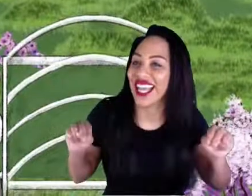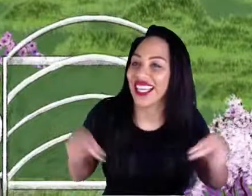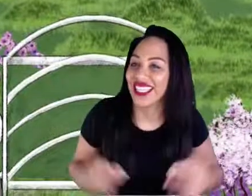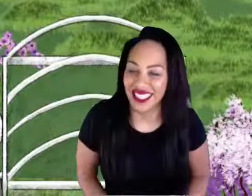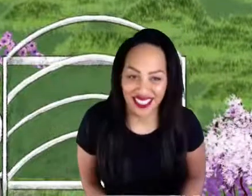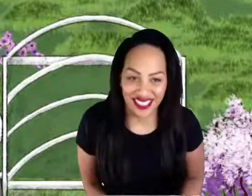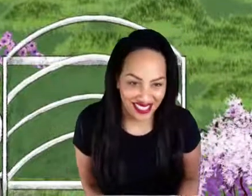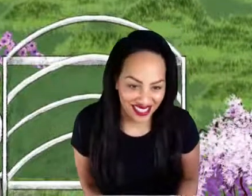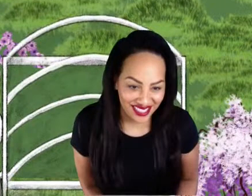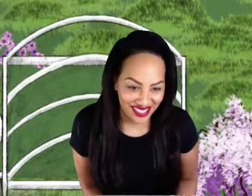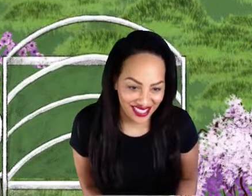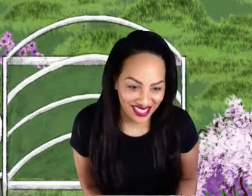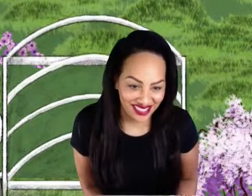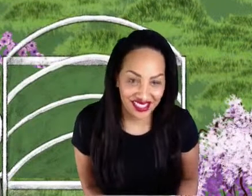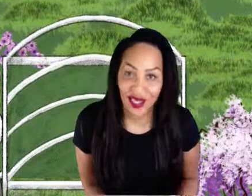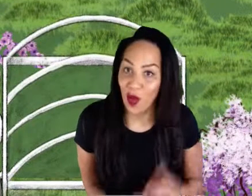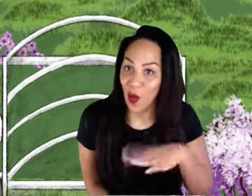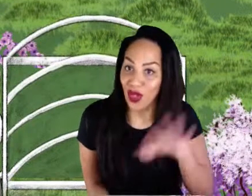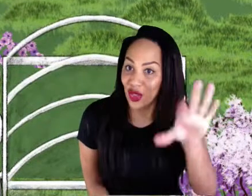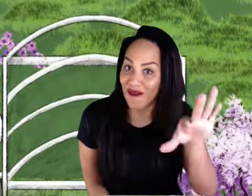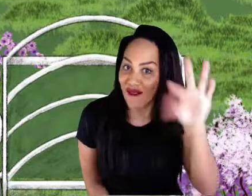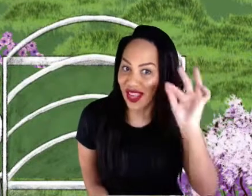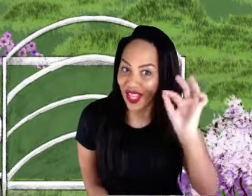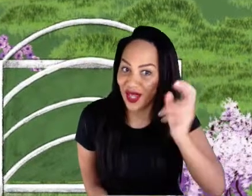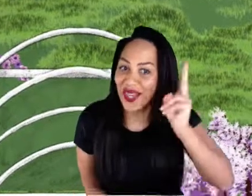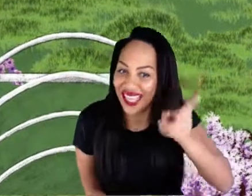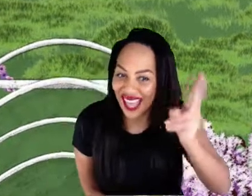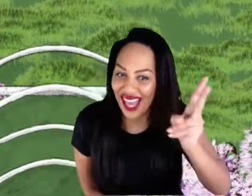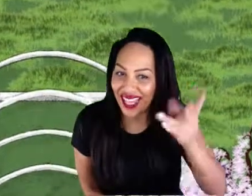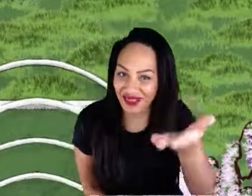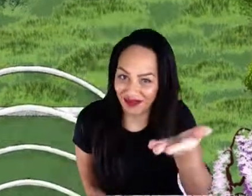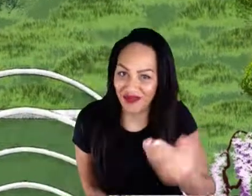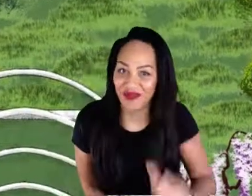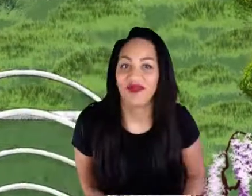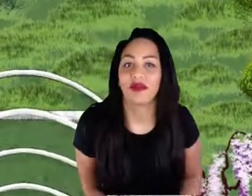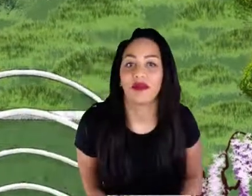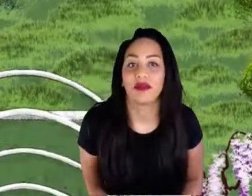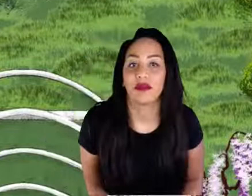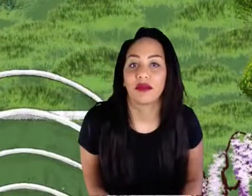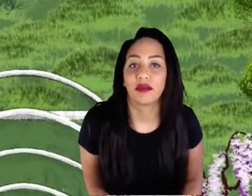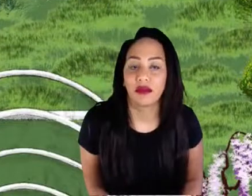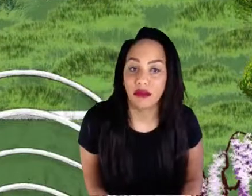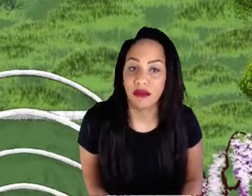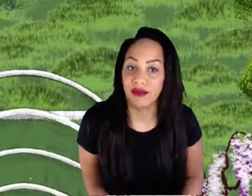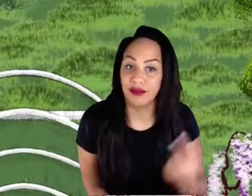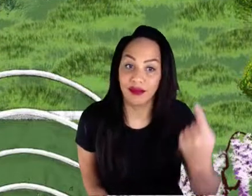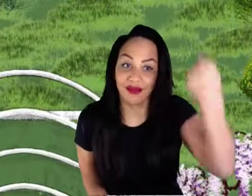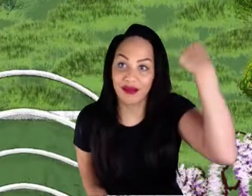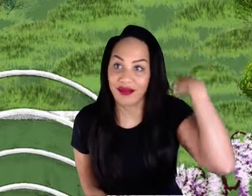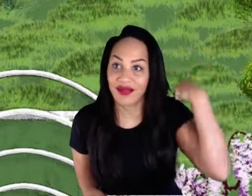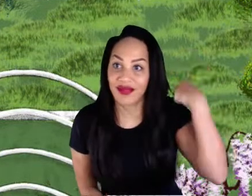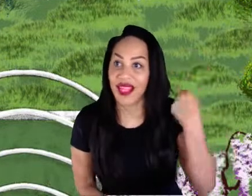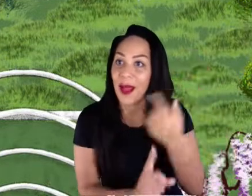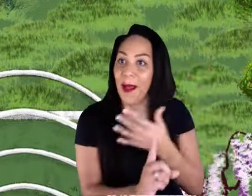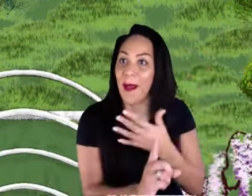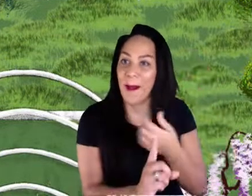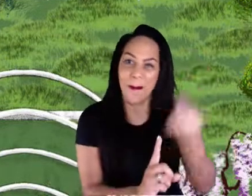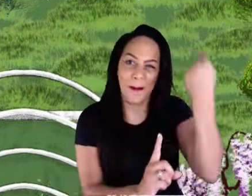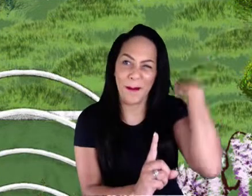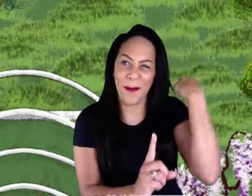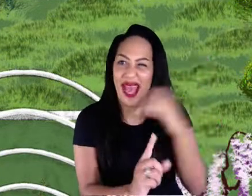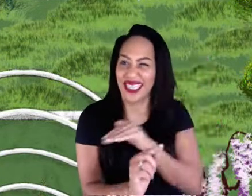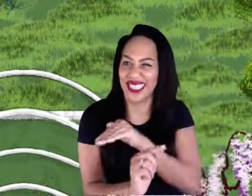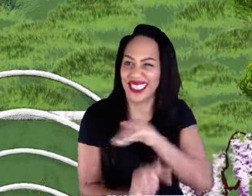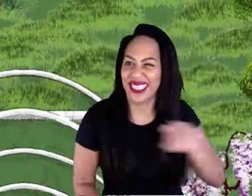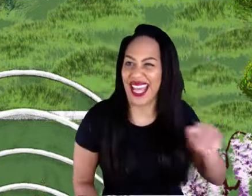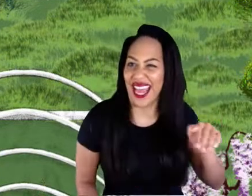I'll just invite you again. There we go. So this is the backstage area. And am I right,